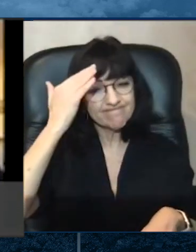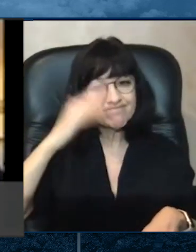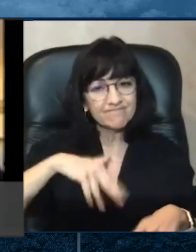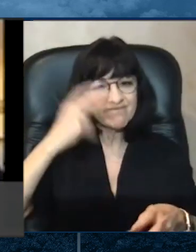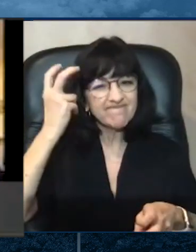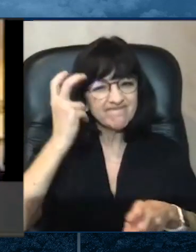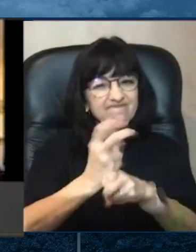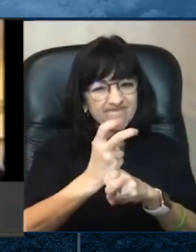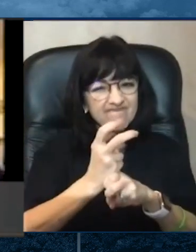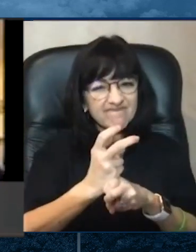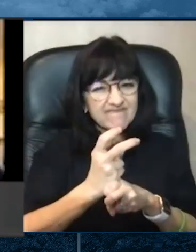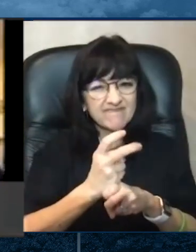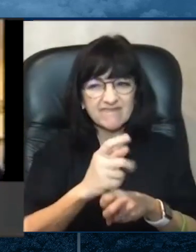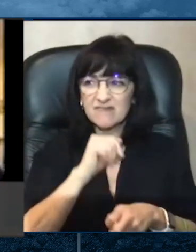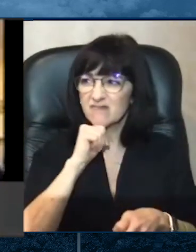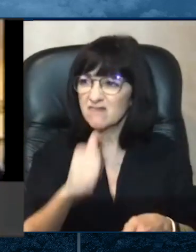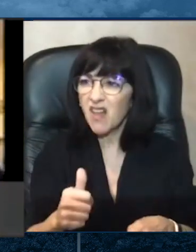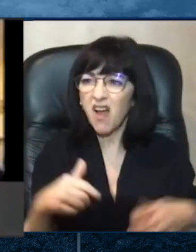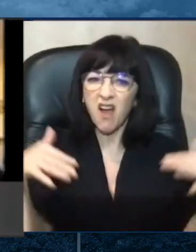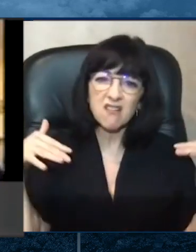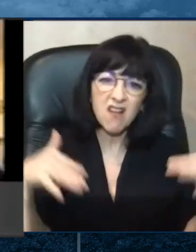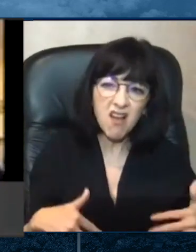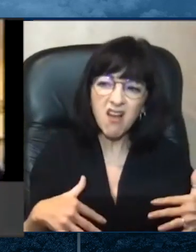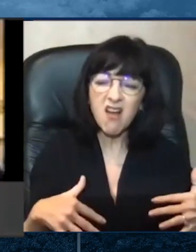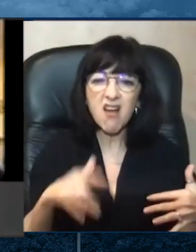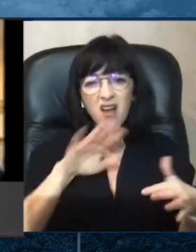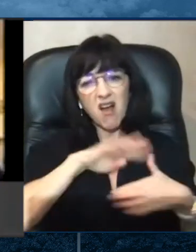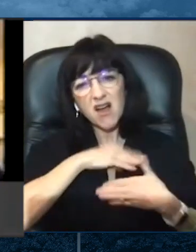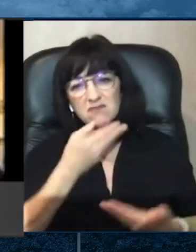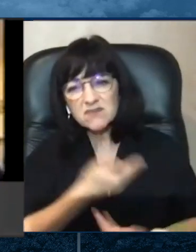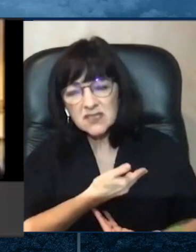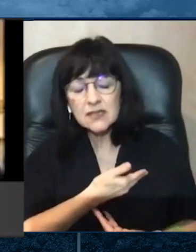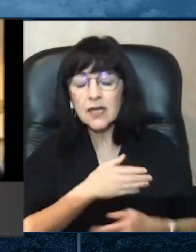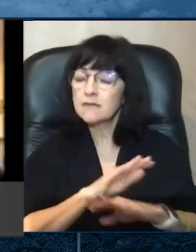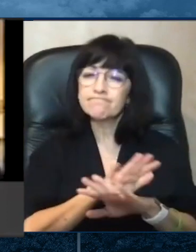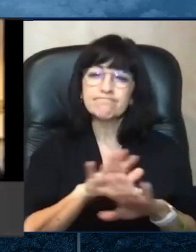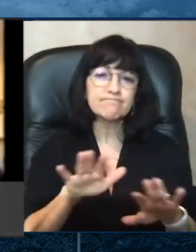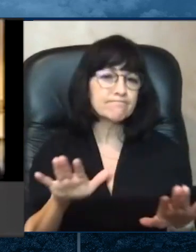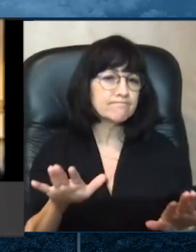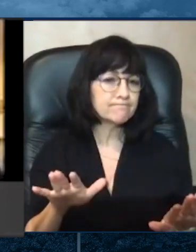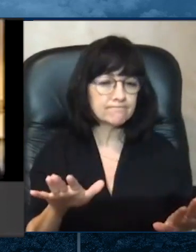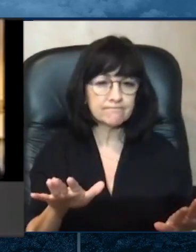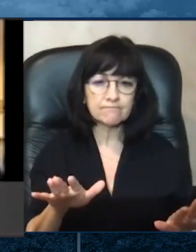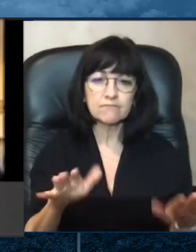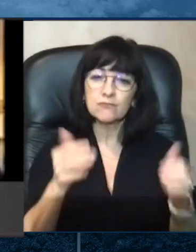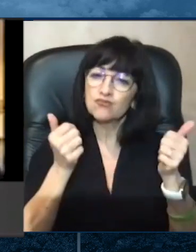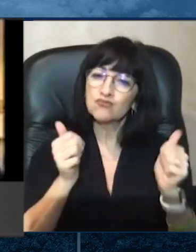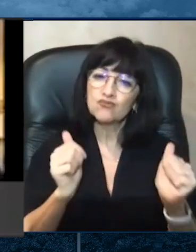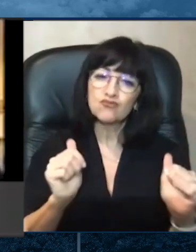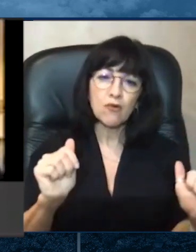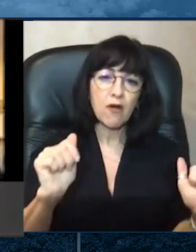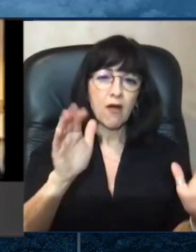your schoolwork with very little stress, and be around your parents.